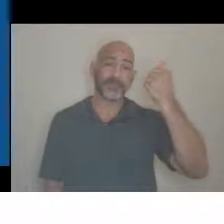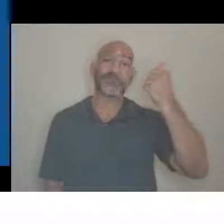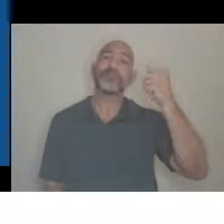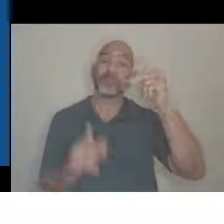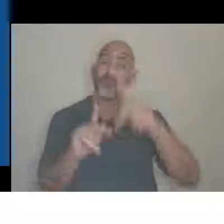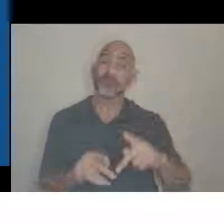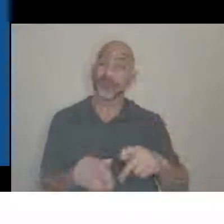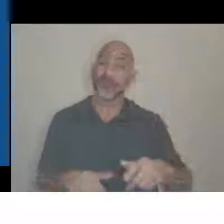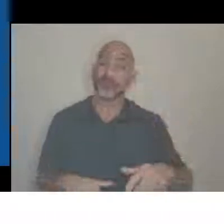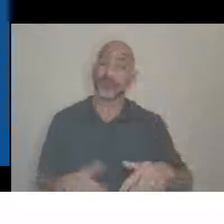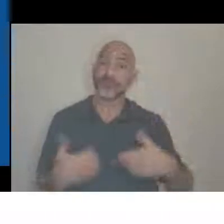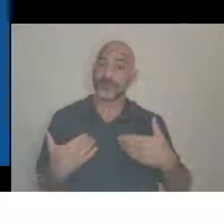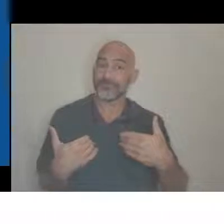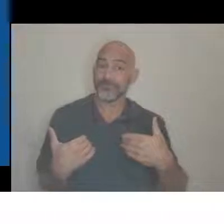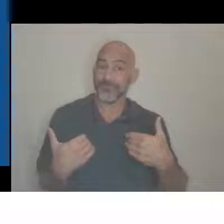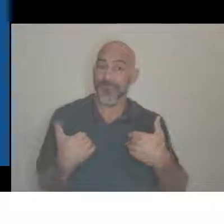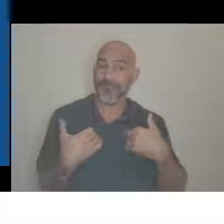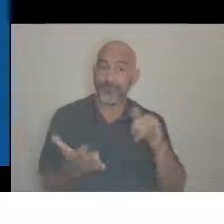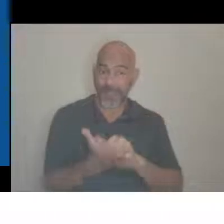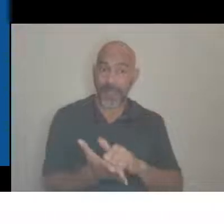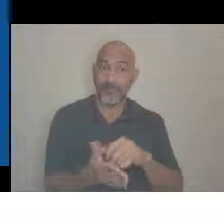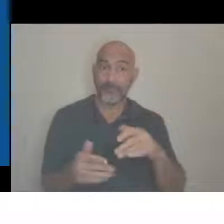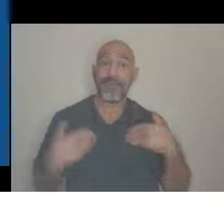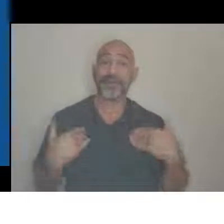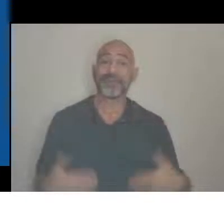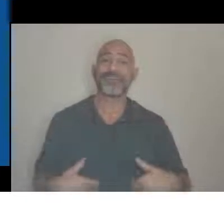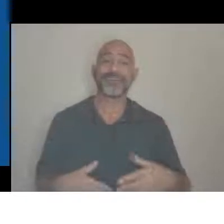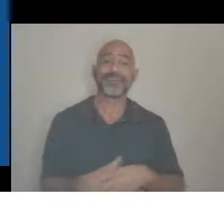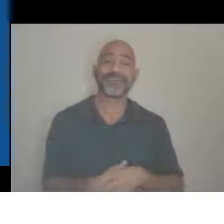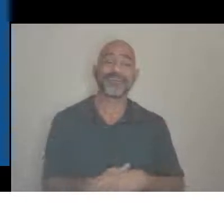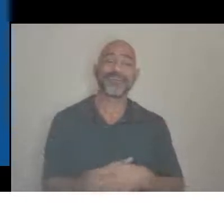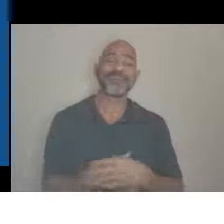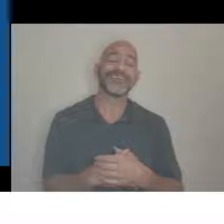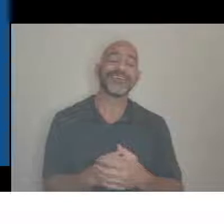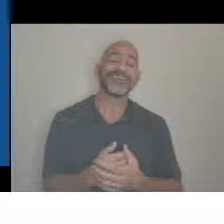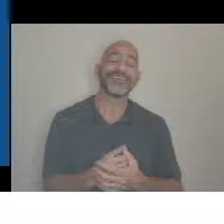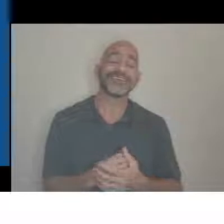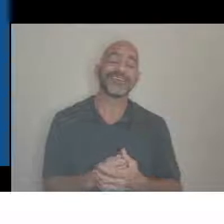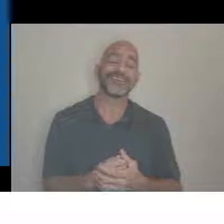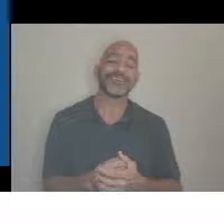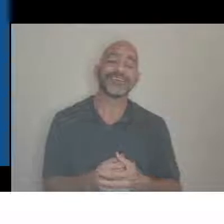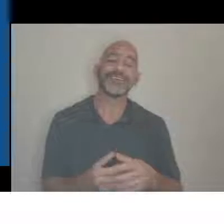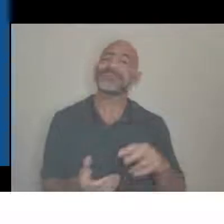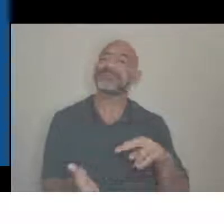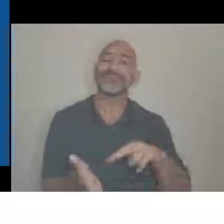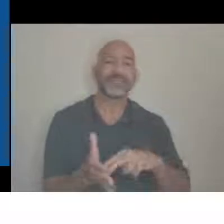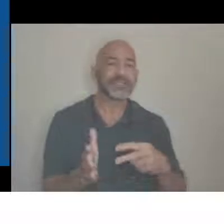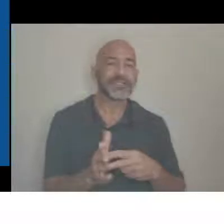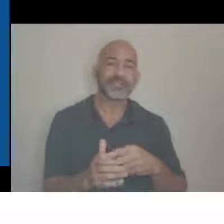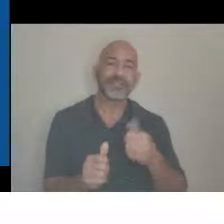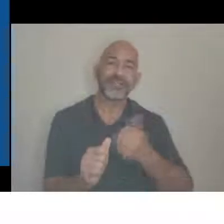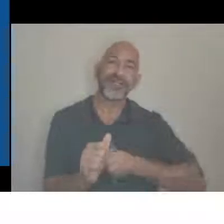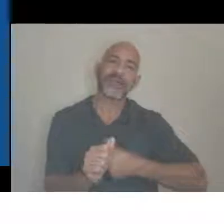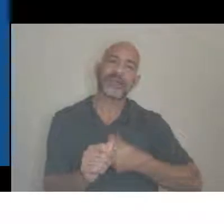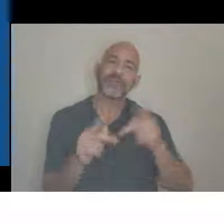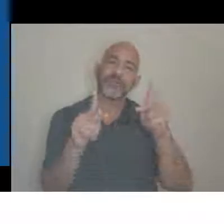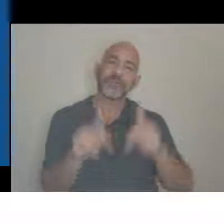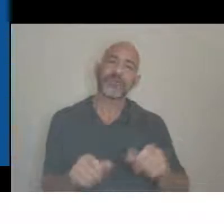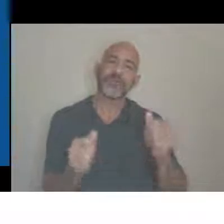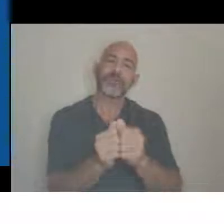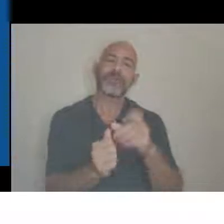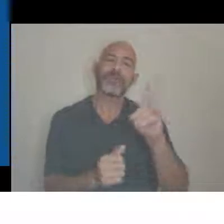doesn't make every person with a disability a spokesperson or representative for all people with disabilities,